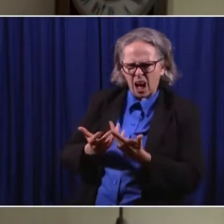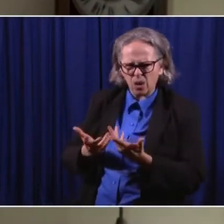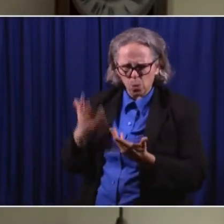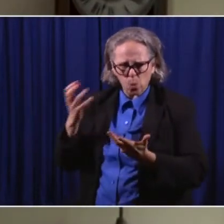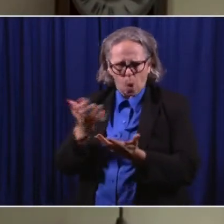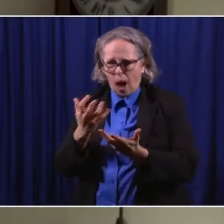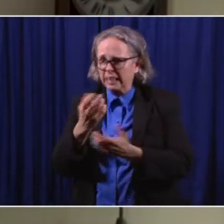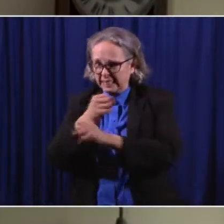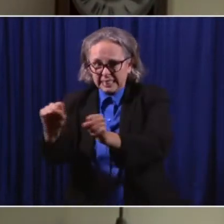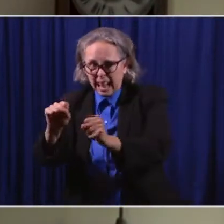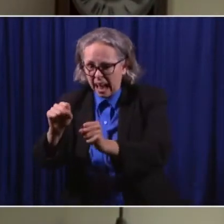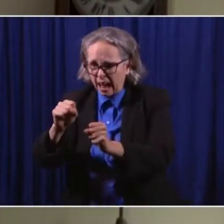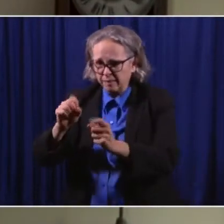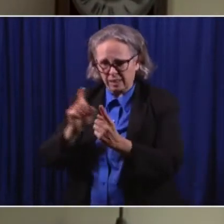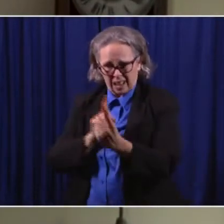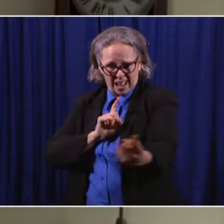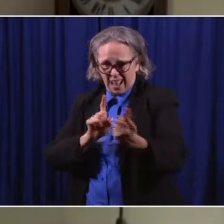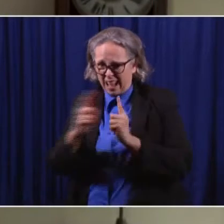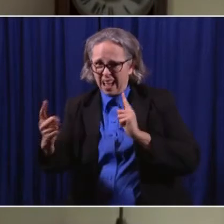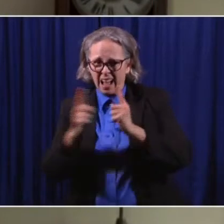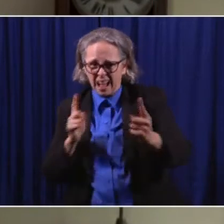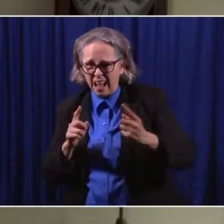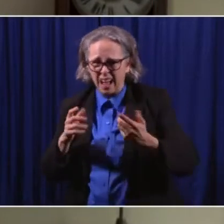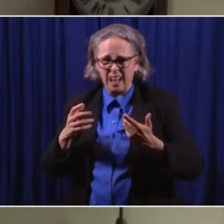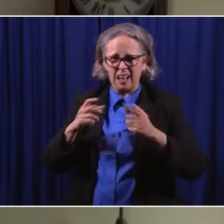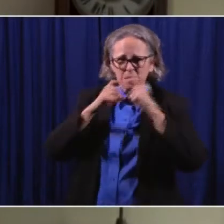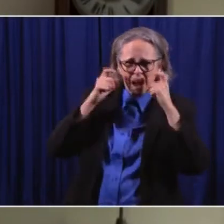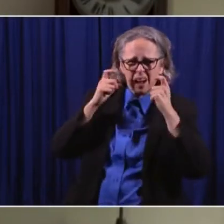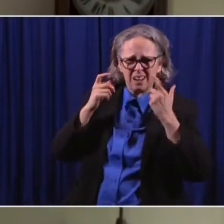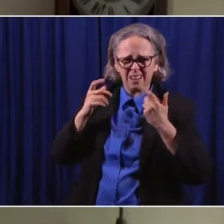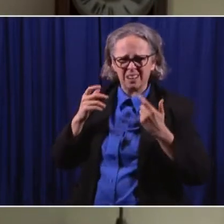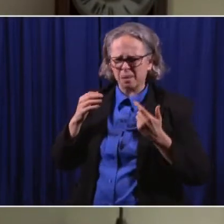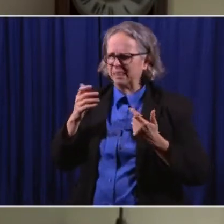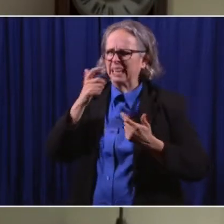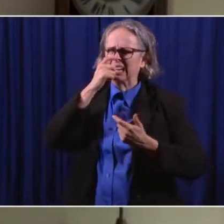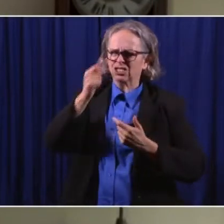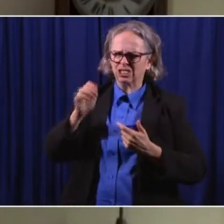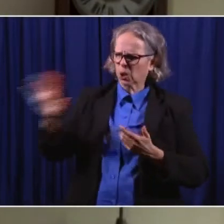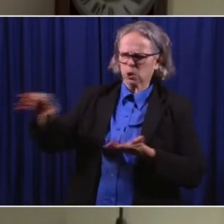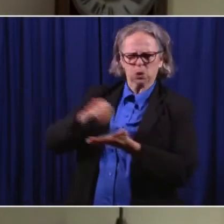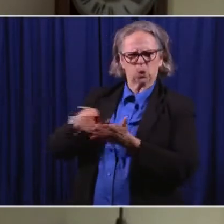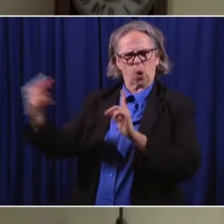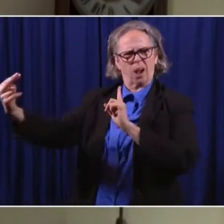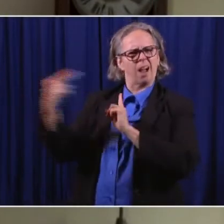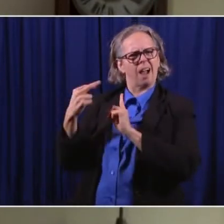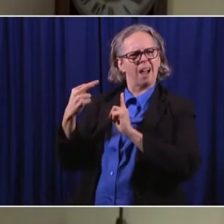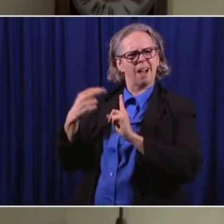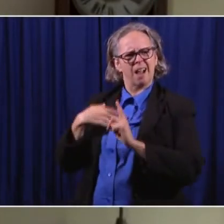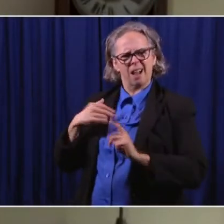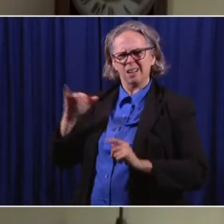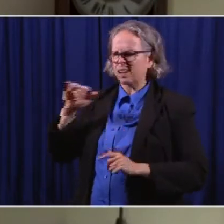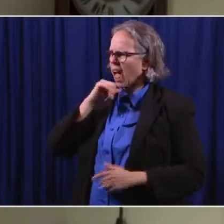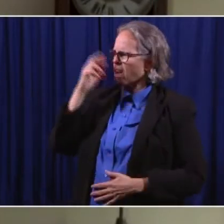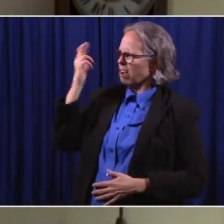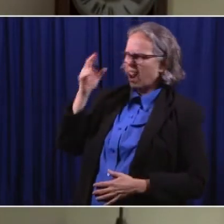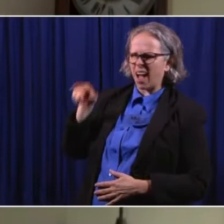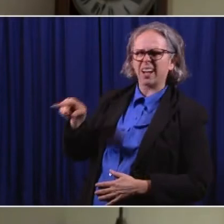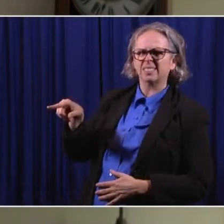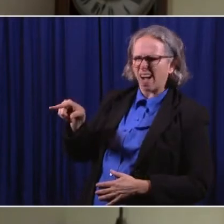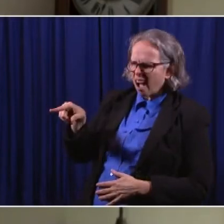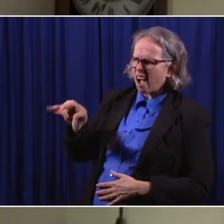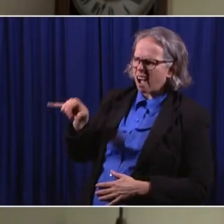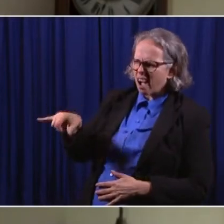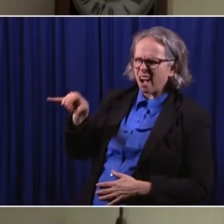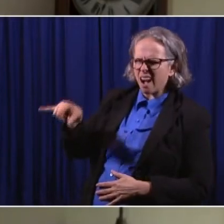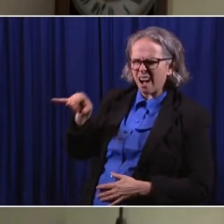was interesting. I hadn't really thought about that, and I don't know if you have any reaction to that or not, but I found it to